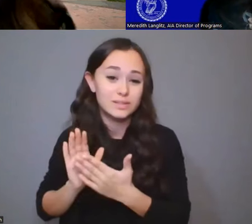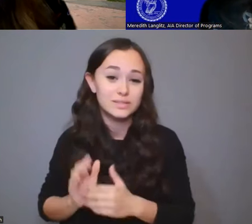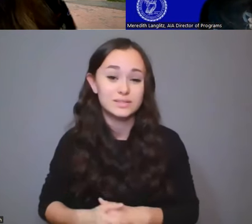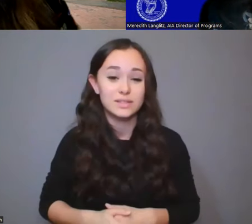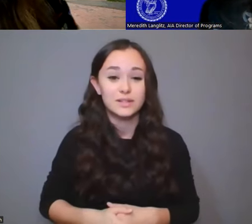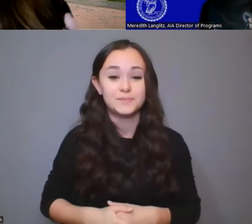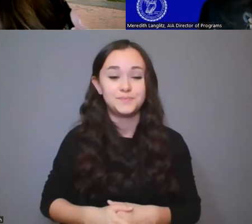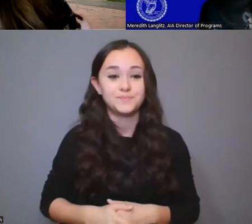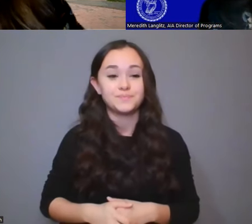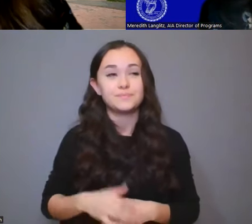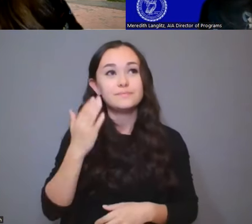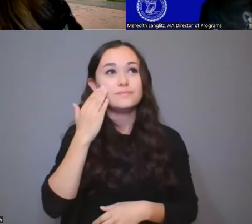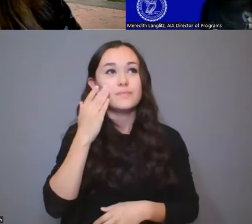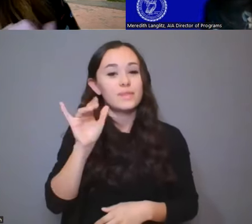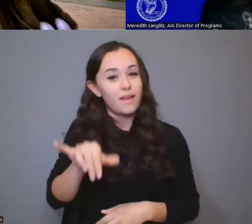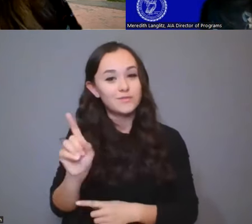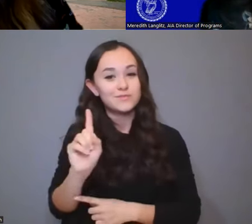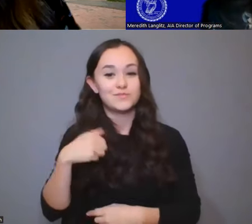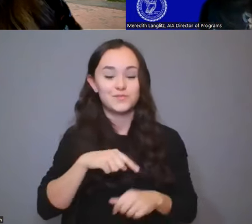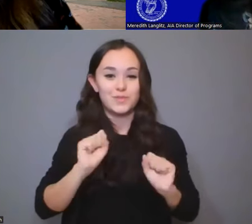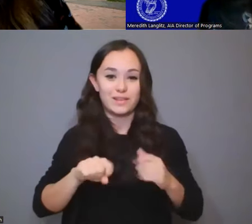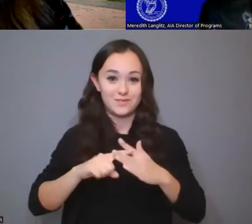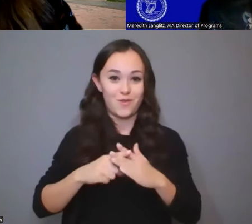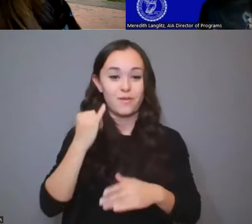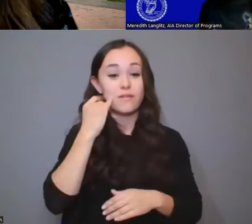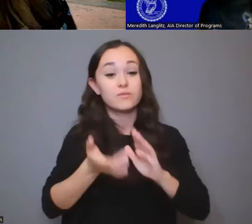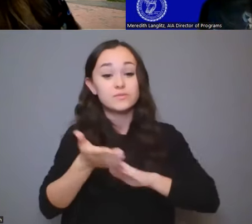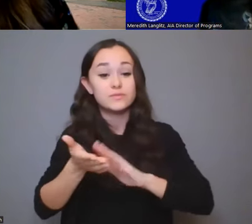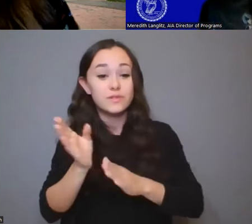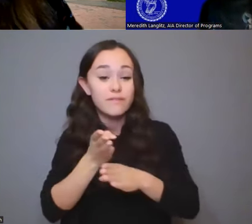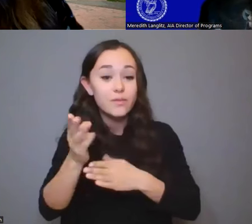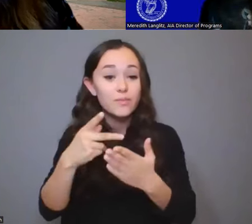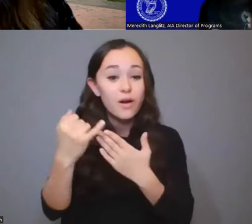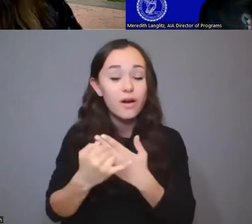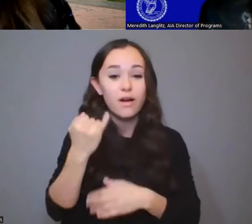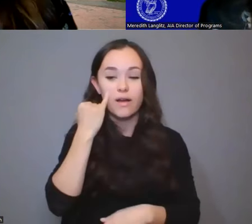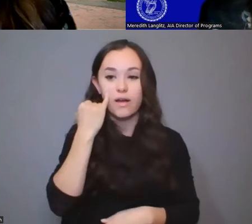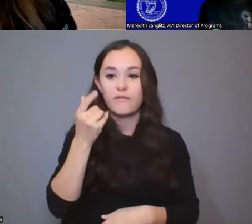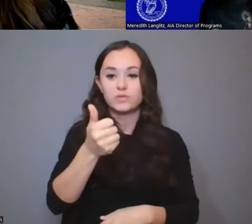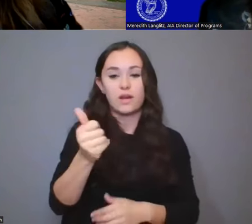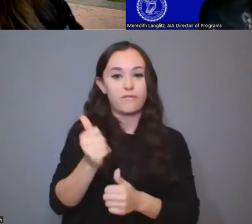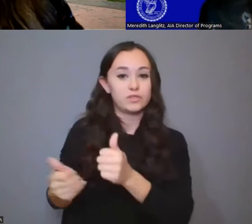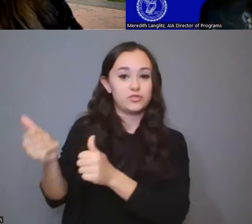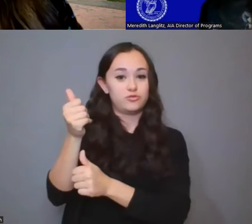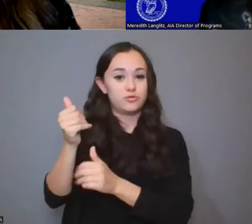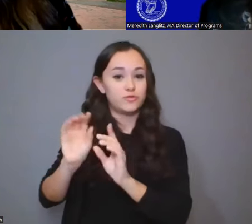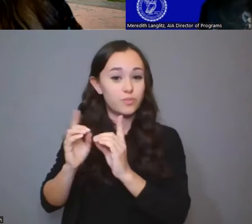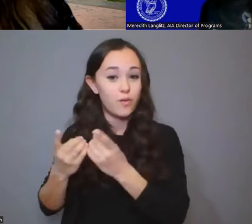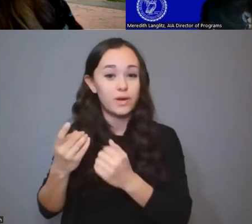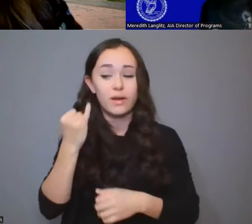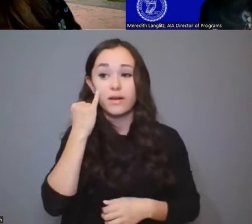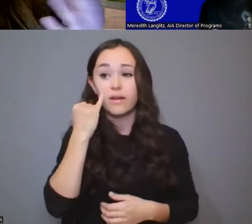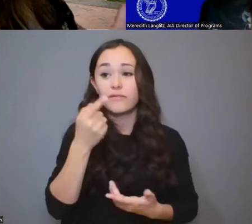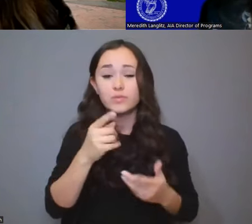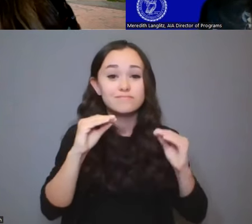those are places where we can start on. If you're running a field project, if you're chairing a department, even if you're teaching in a classroom,